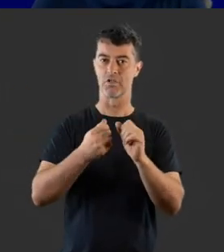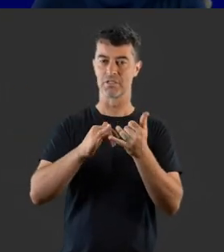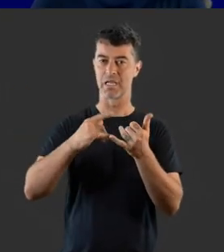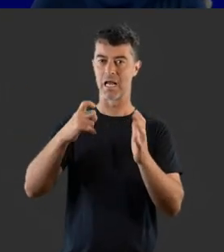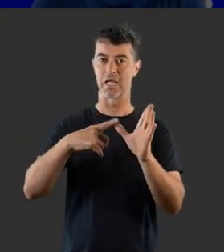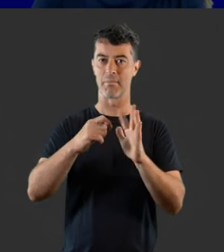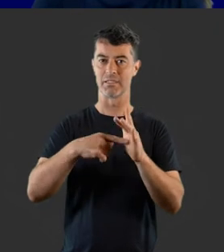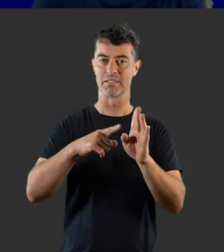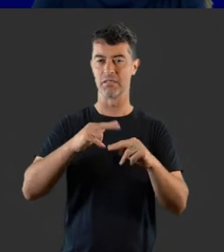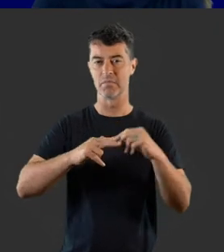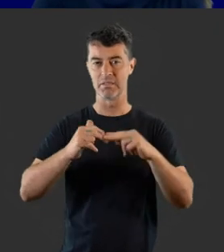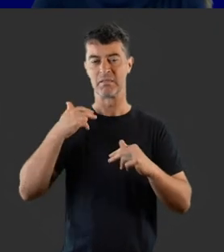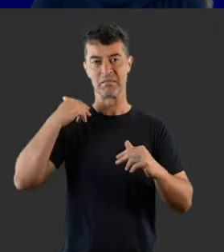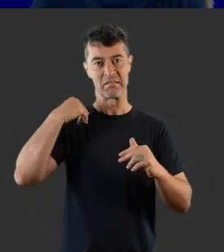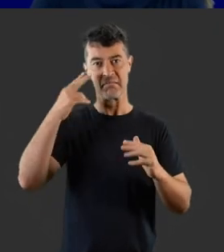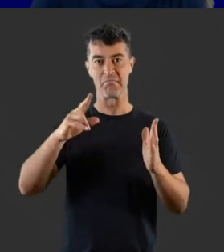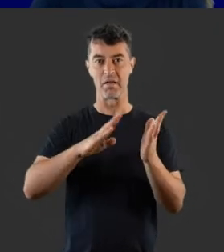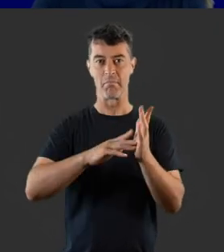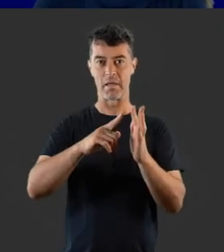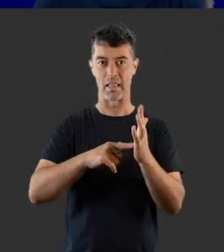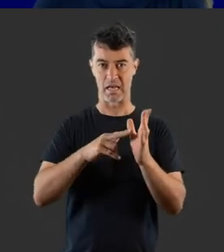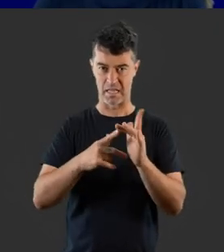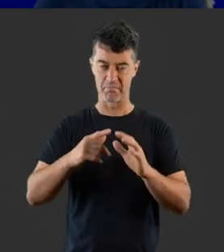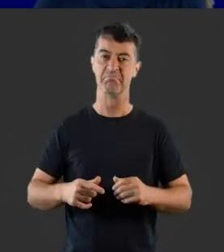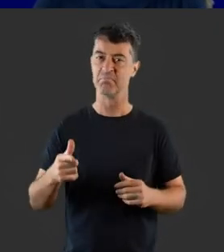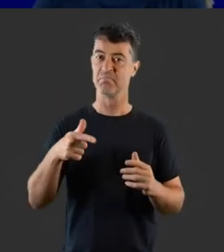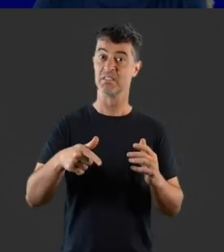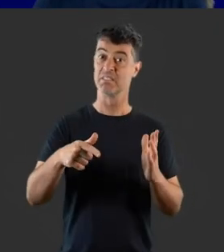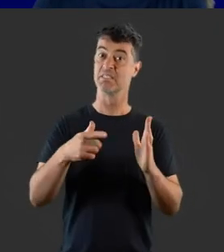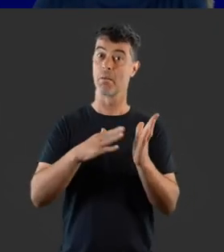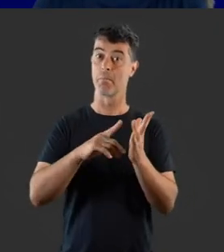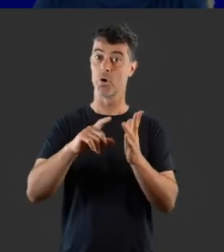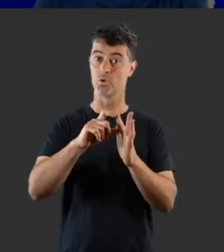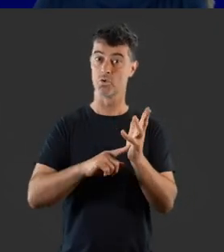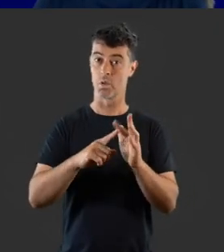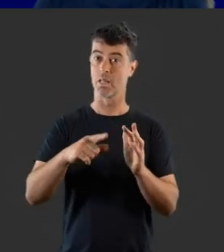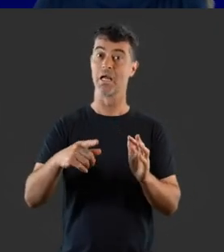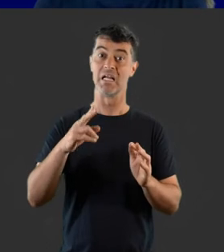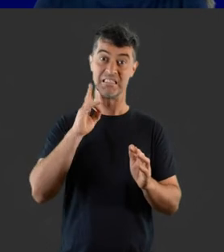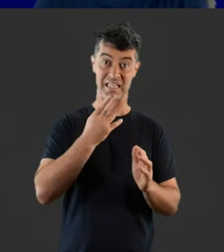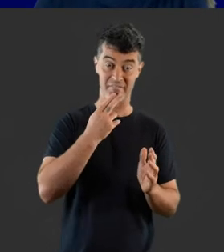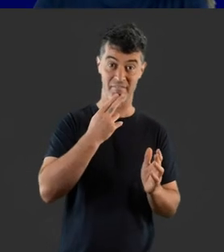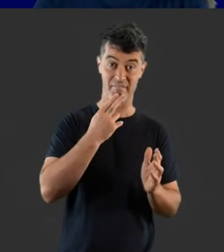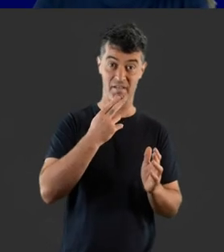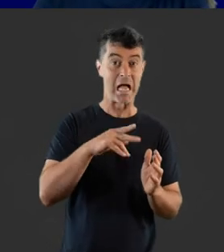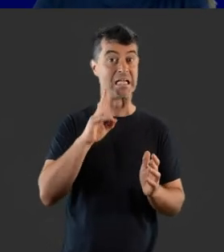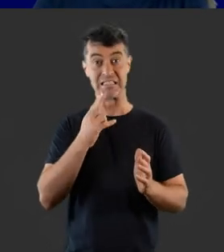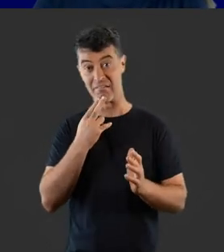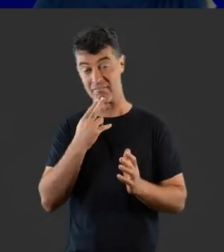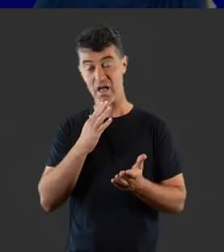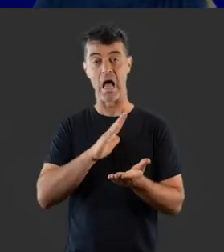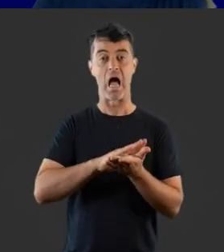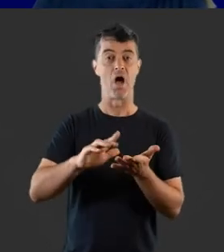or IRC grant. My name is Melanie Robardson. This module is titled Deaf, Deaf,